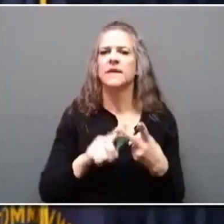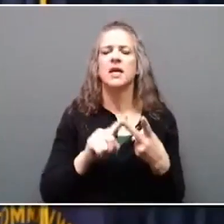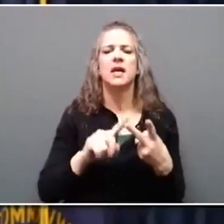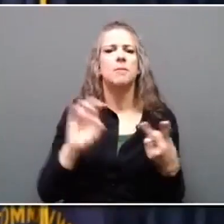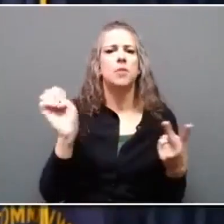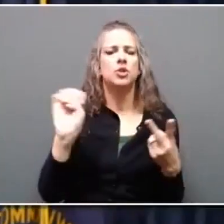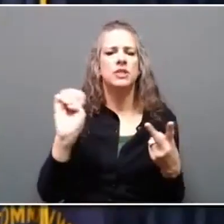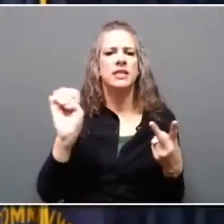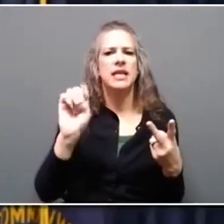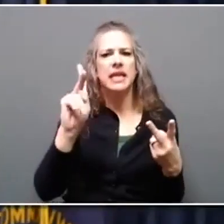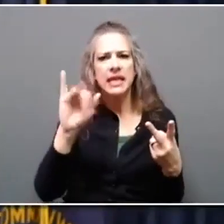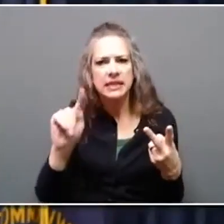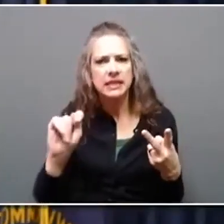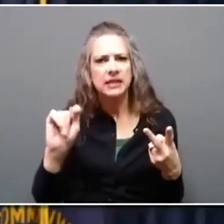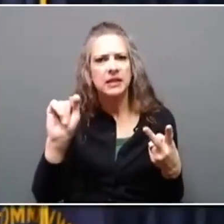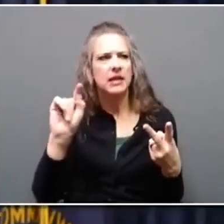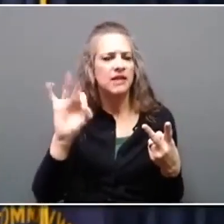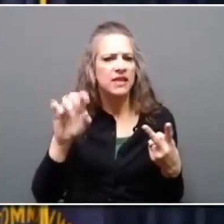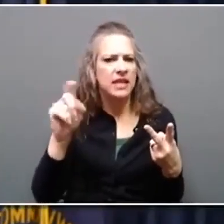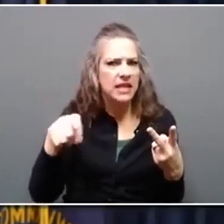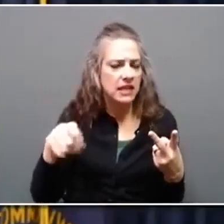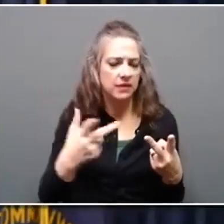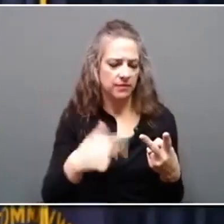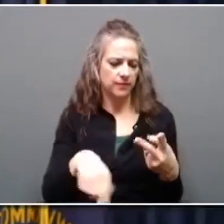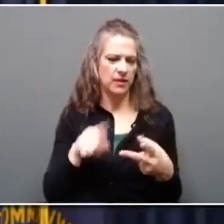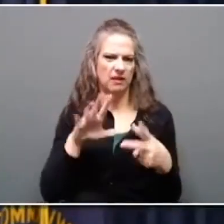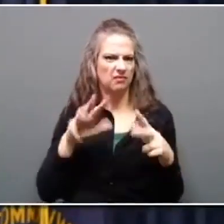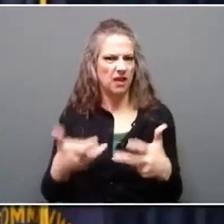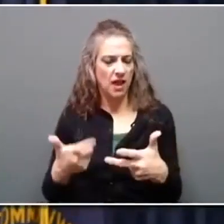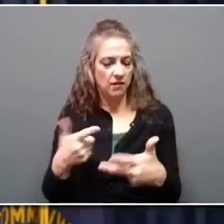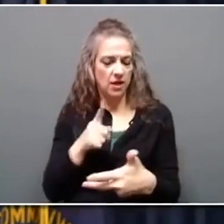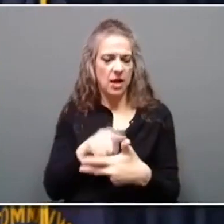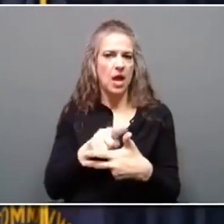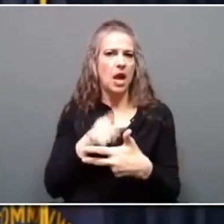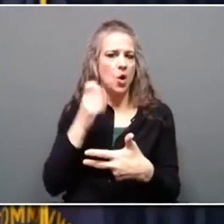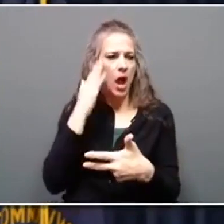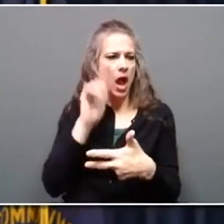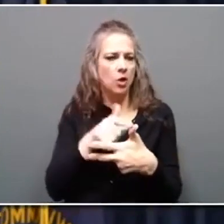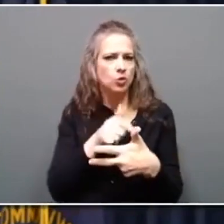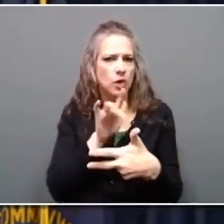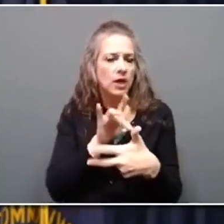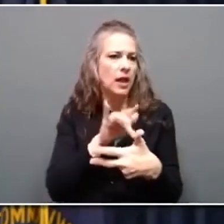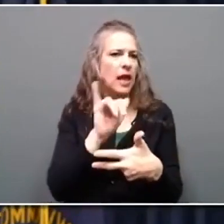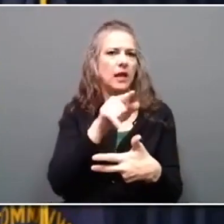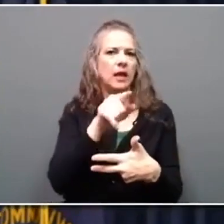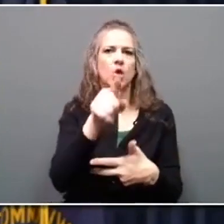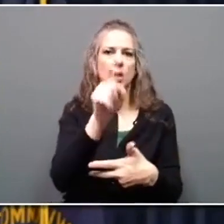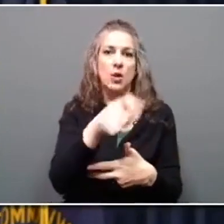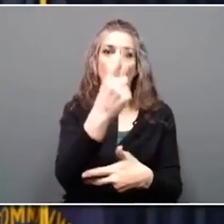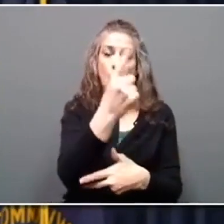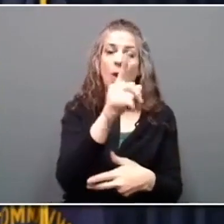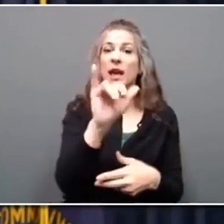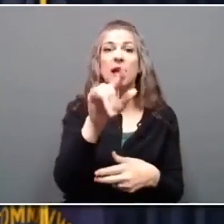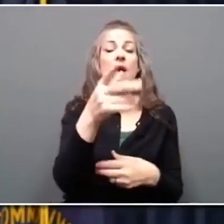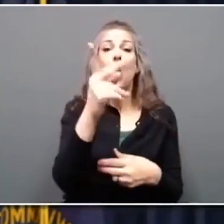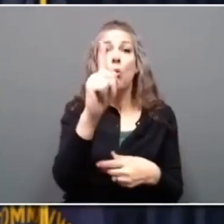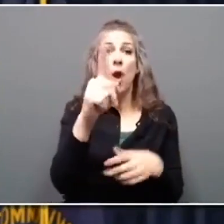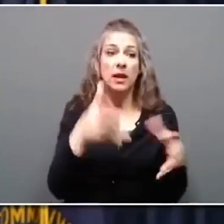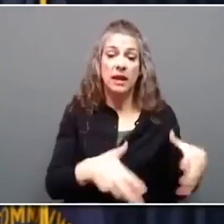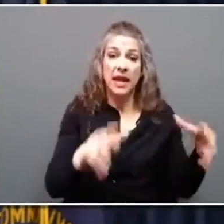staying informed about weather alerts and warnings. And remember, you need a kit at home. You need a kit in the car if you're ever going to travel